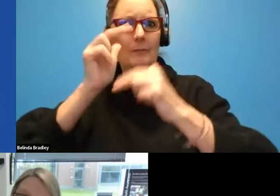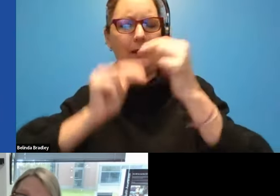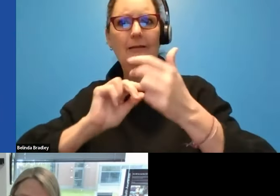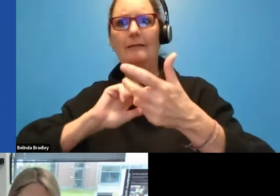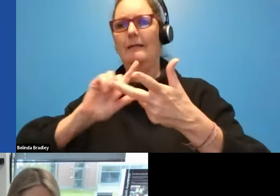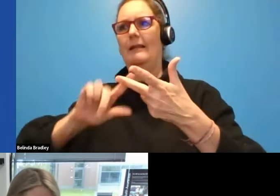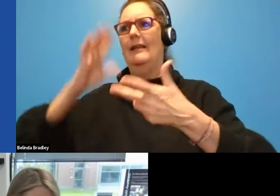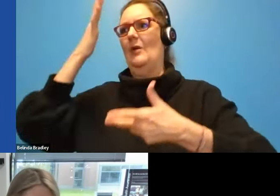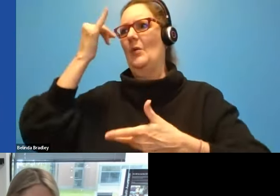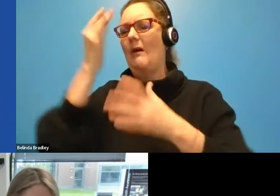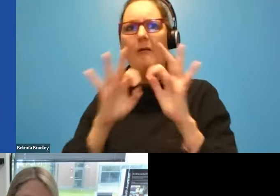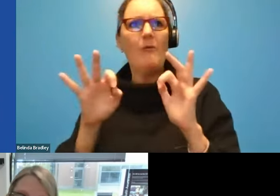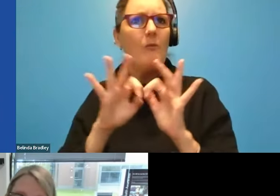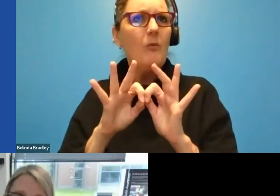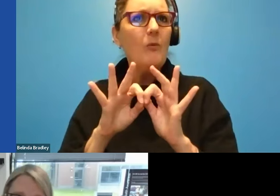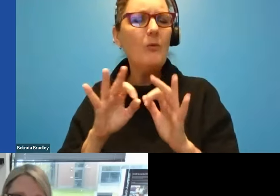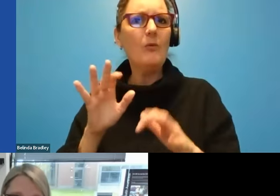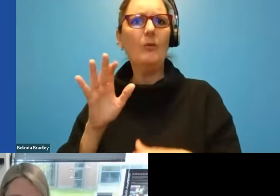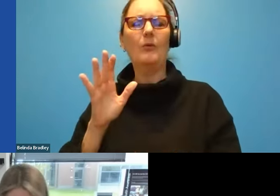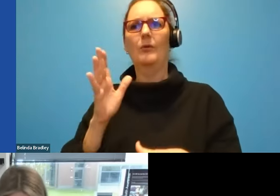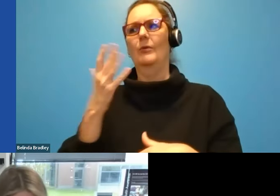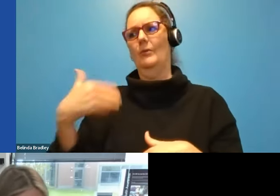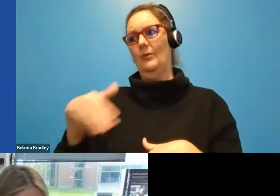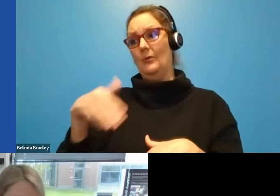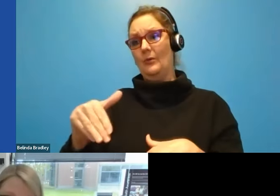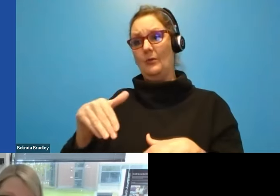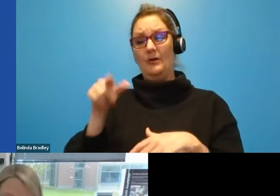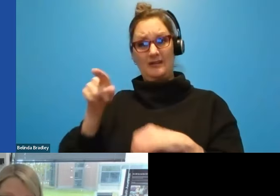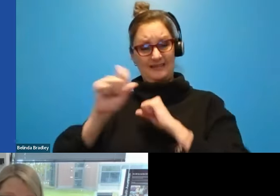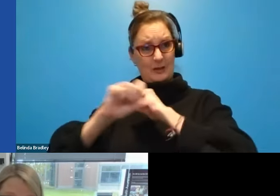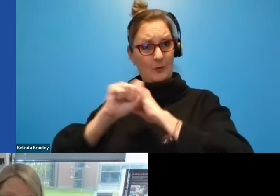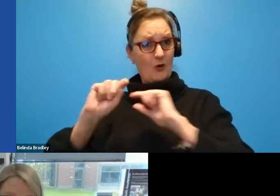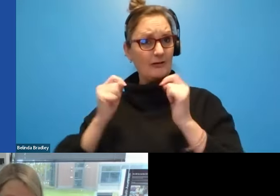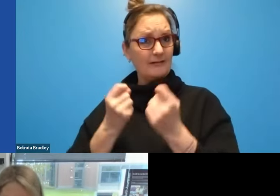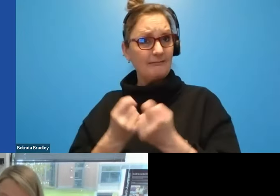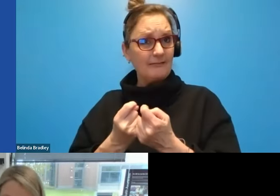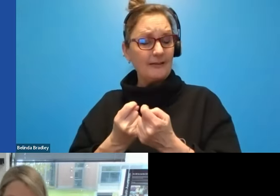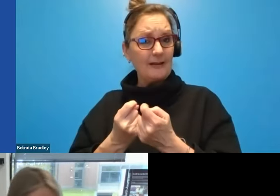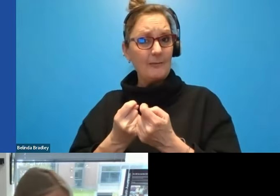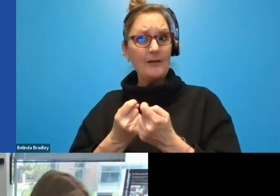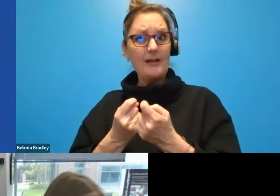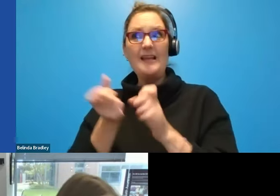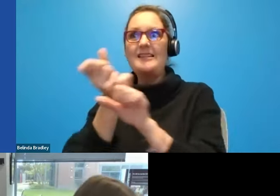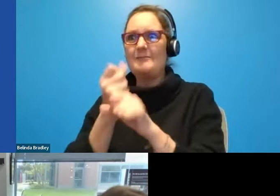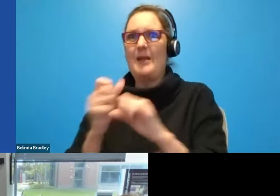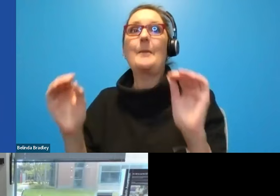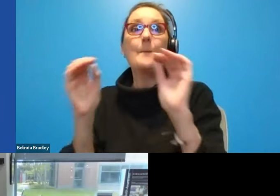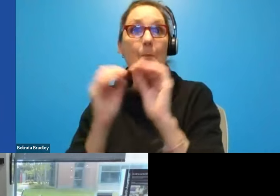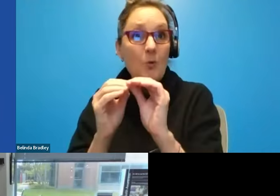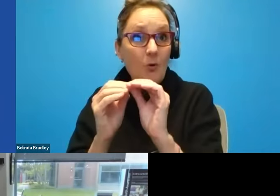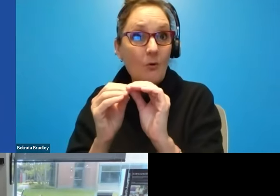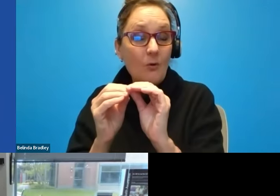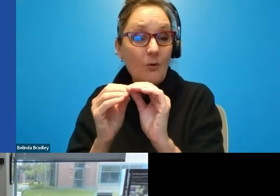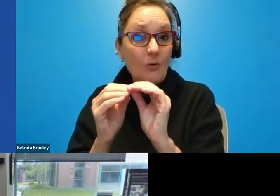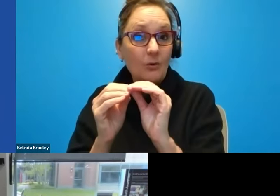why it's so important. The great thing is that that team's gone on to produce even more. Um, she